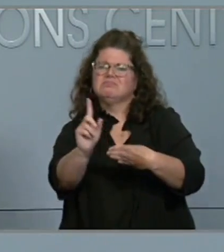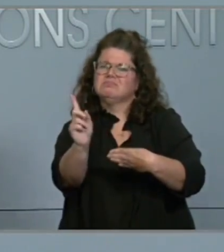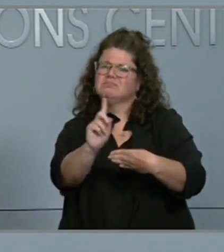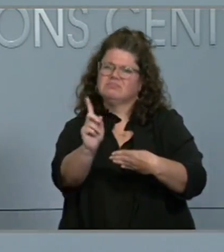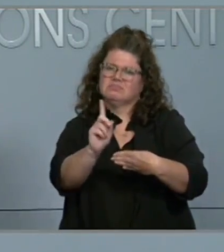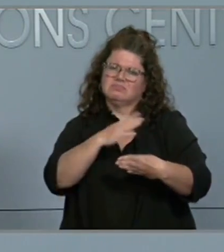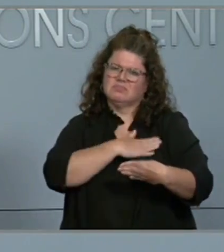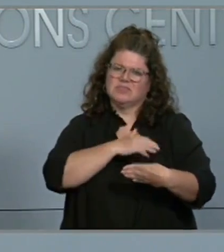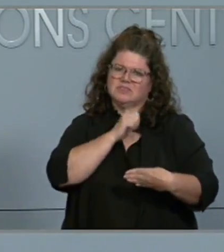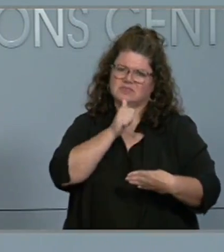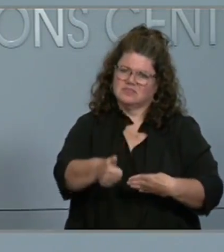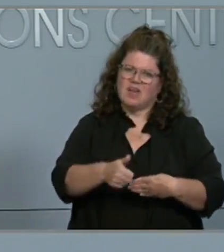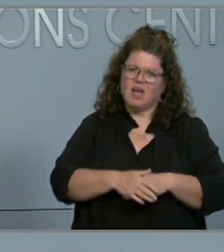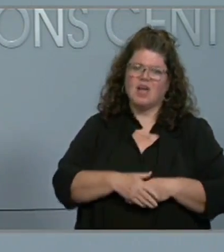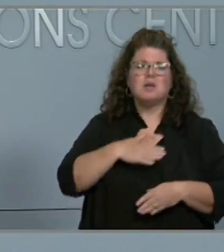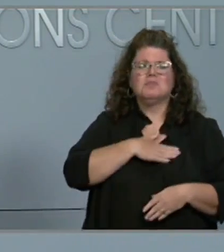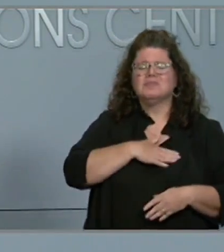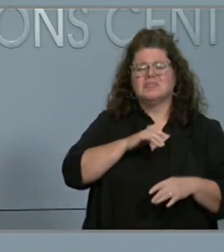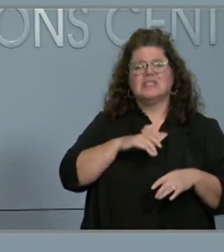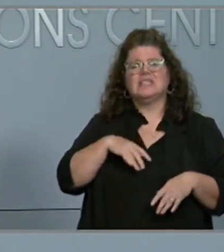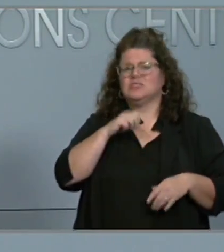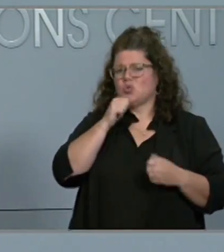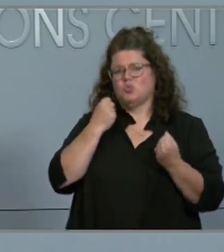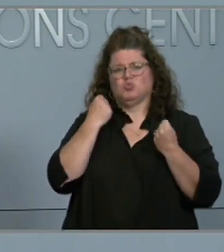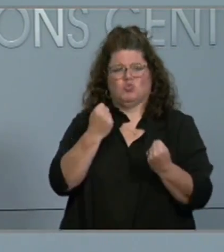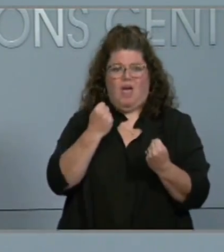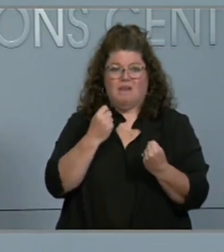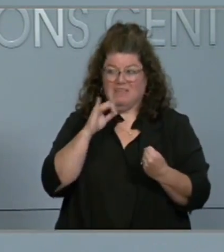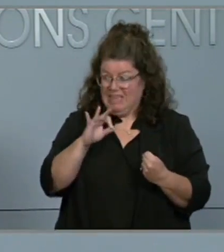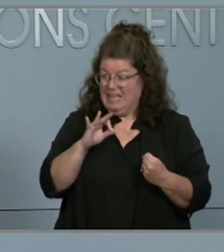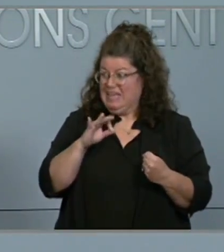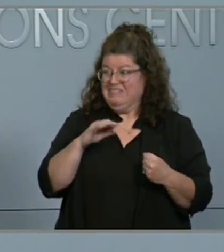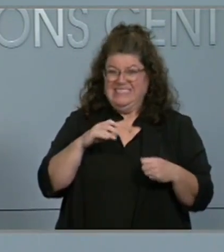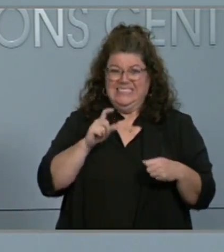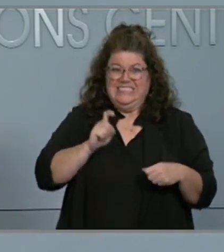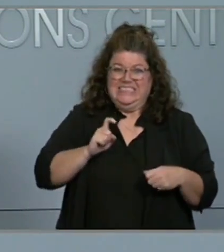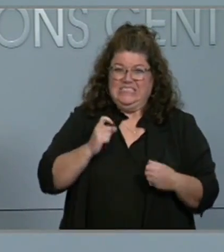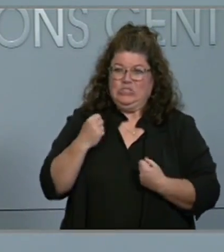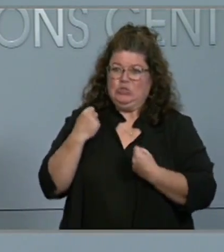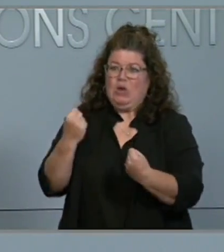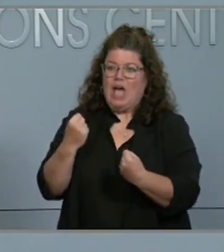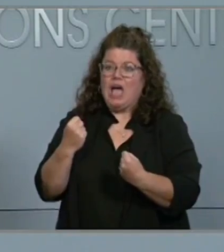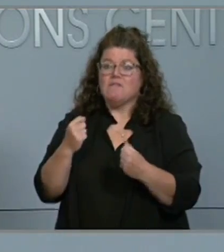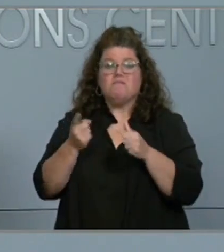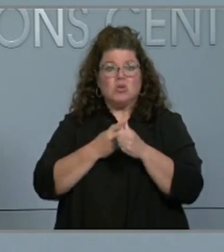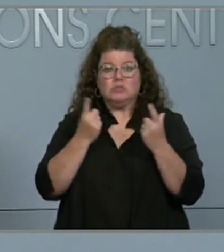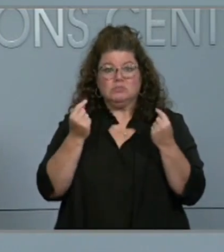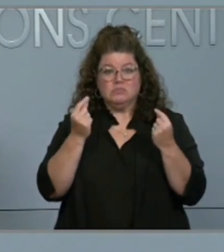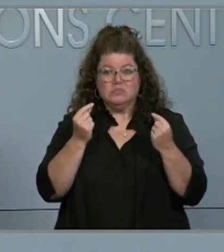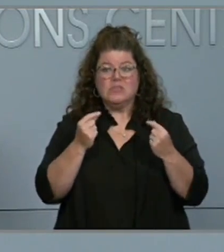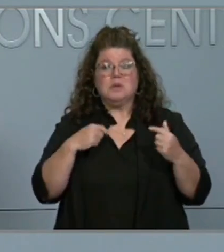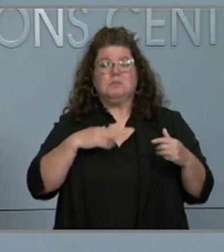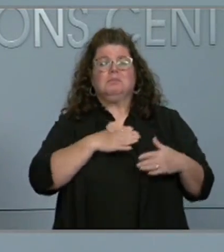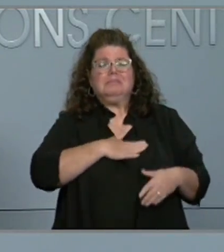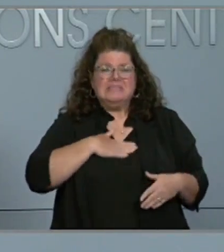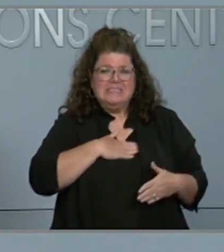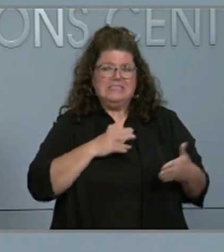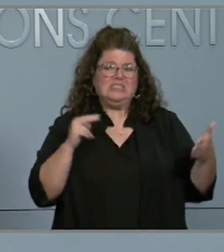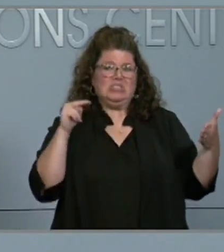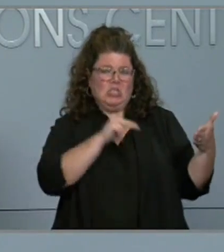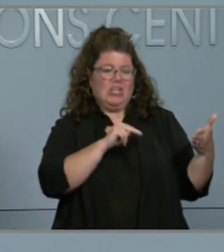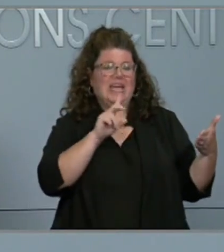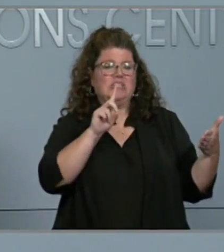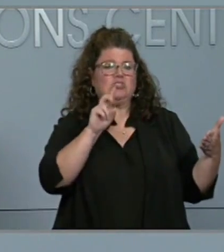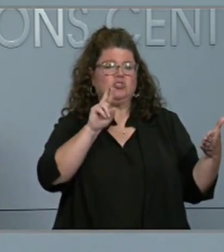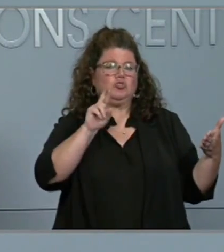roads in storm-affected areas, if possible. If you must venture out, be sure to check out the latest information on our road closures and travel conditions at